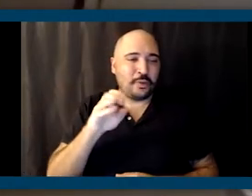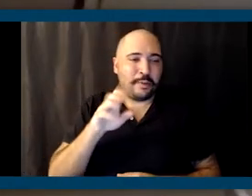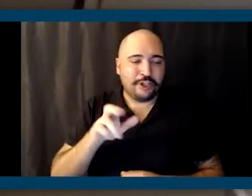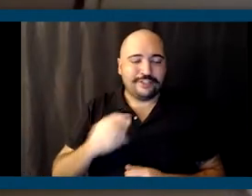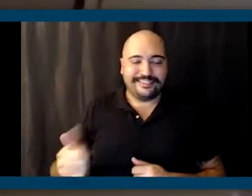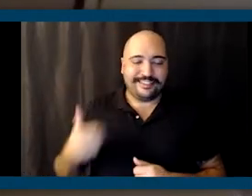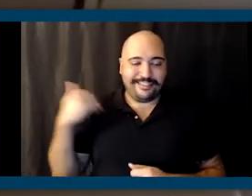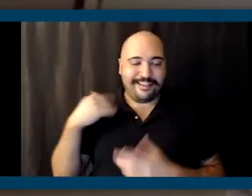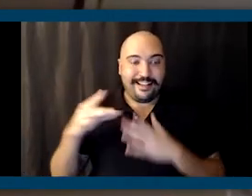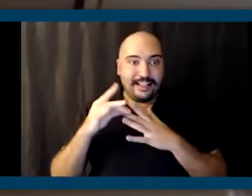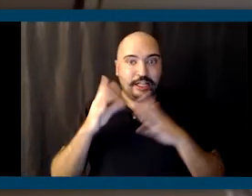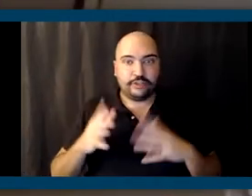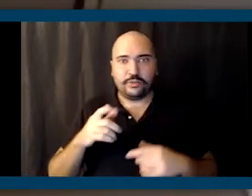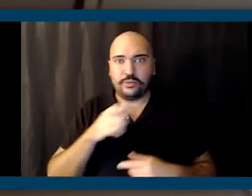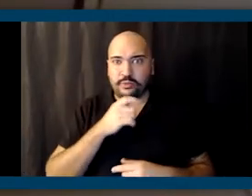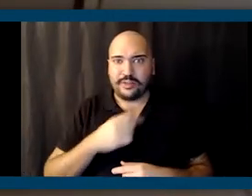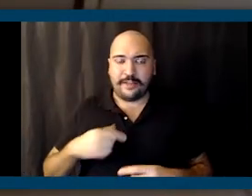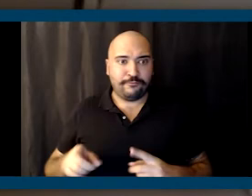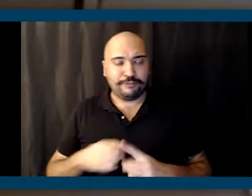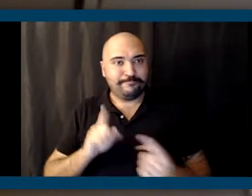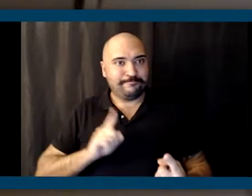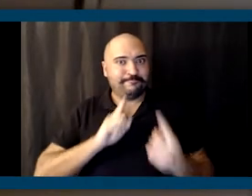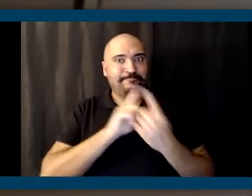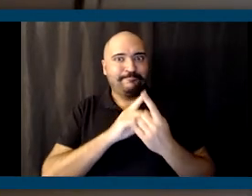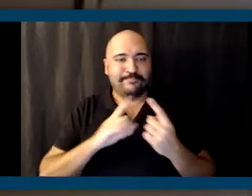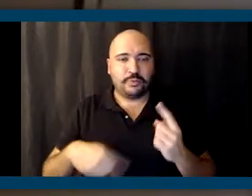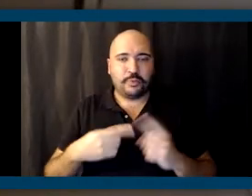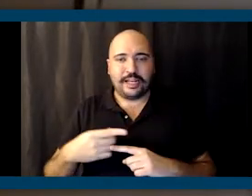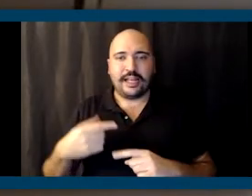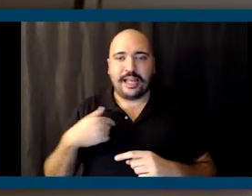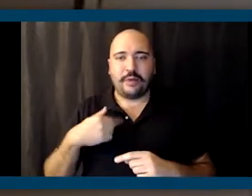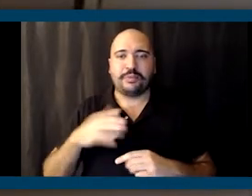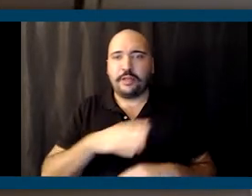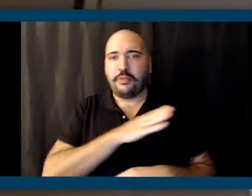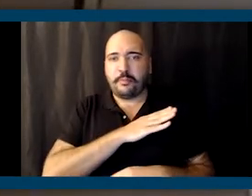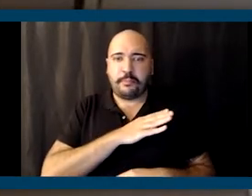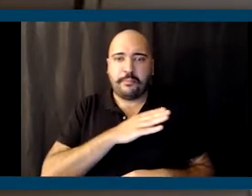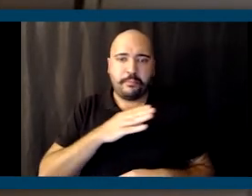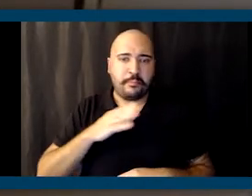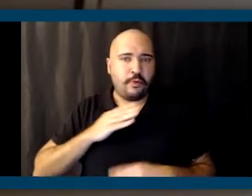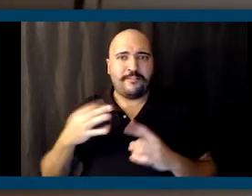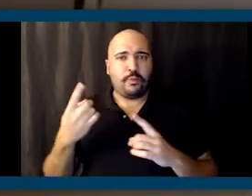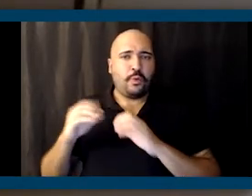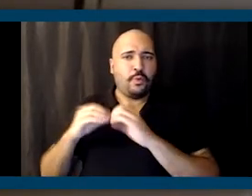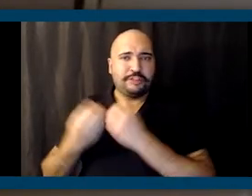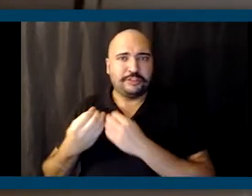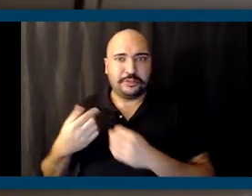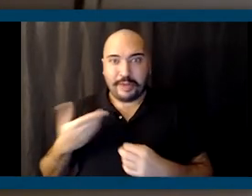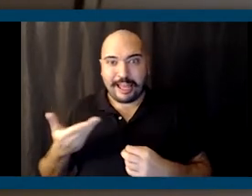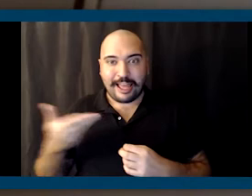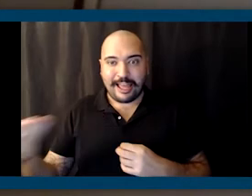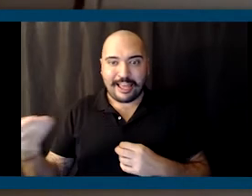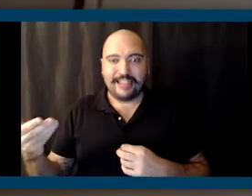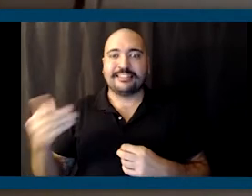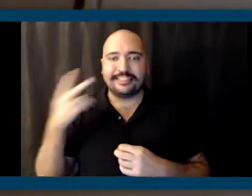who I actually first got to know when I was the chair of the, I was on a board of an organization, and we got to hire, it's amazing to see